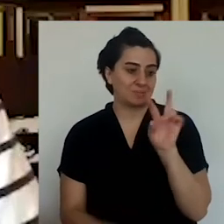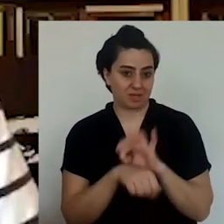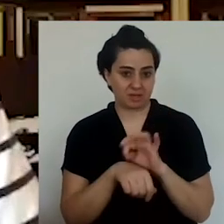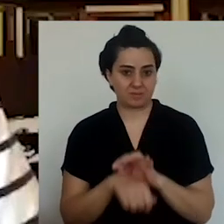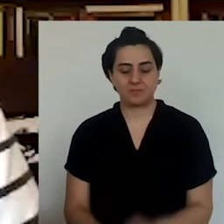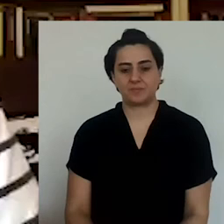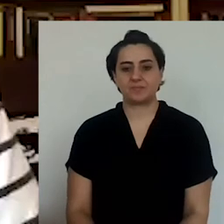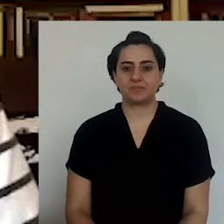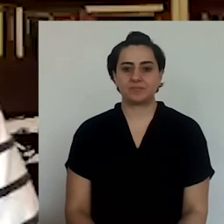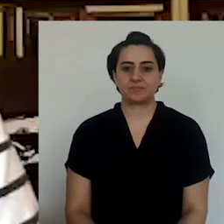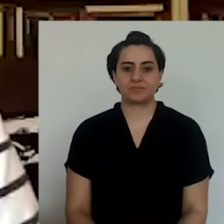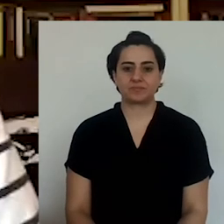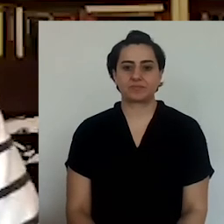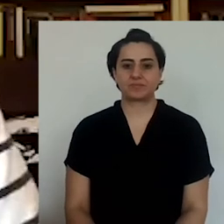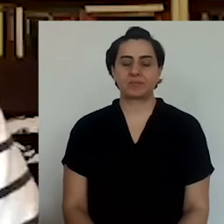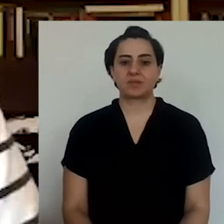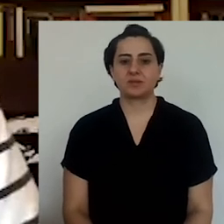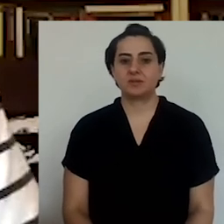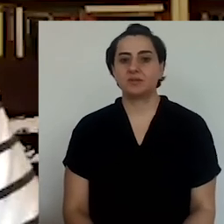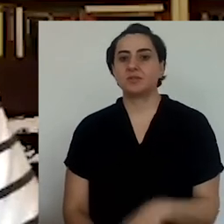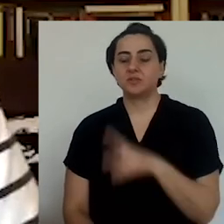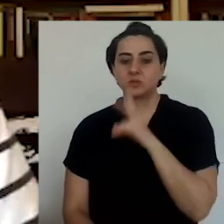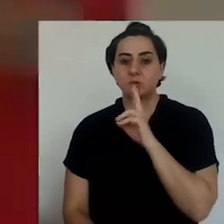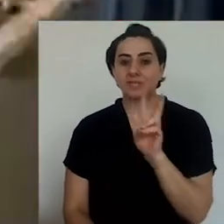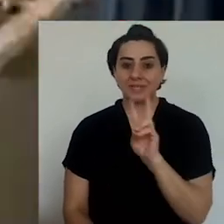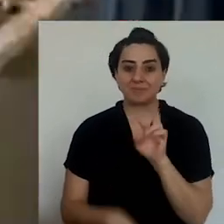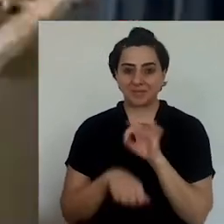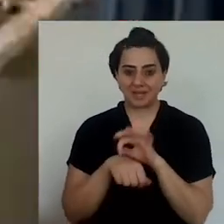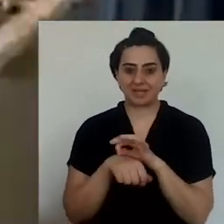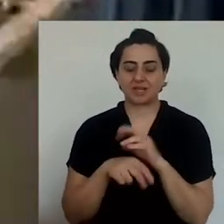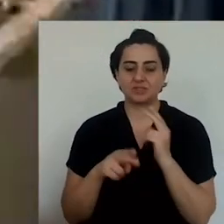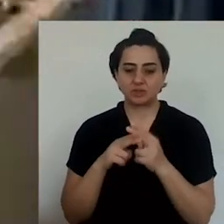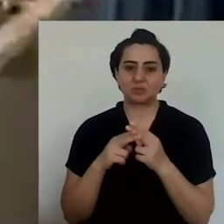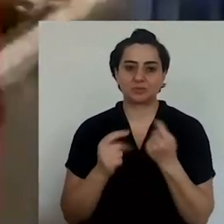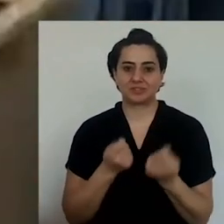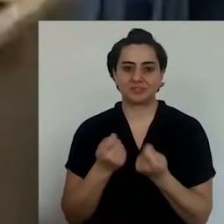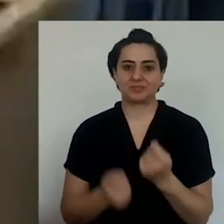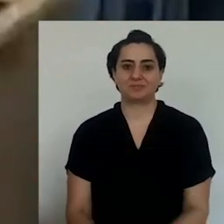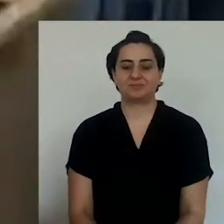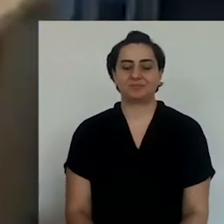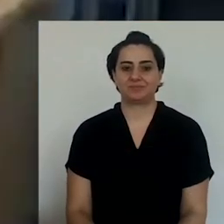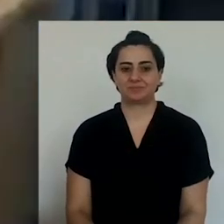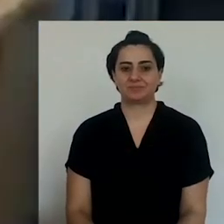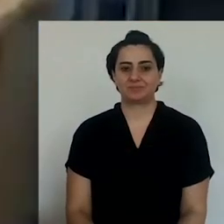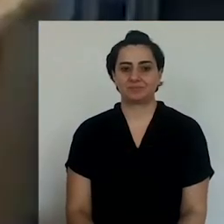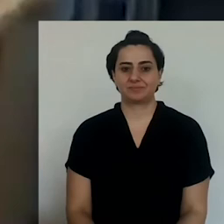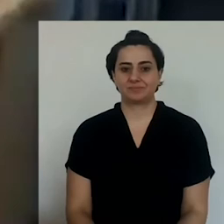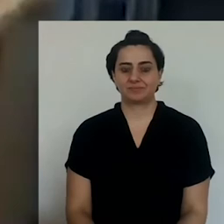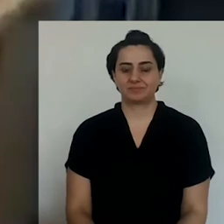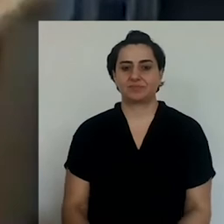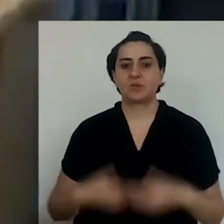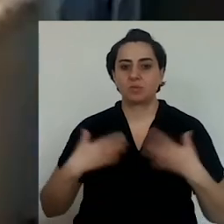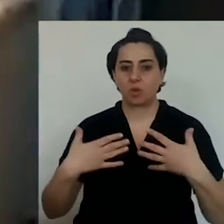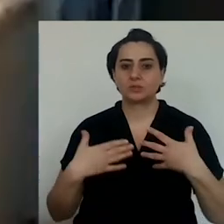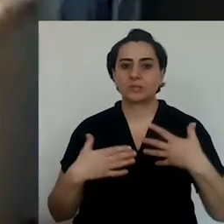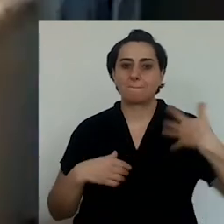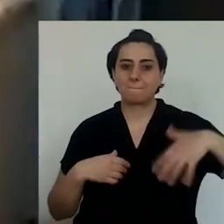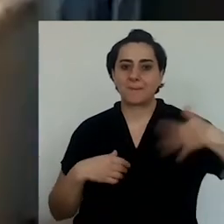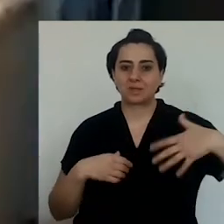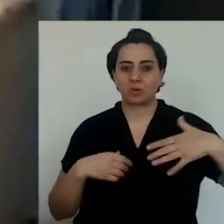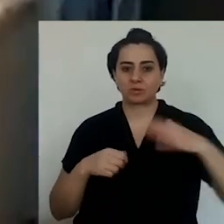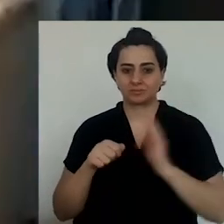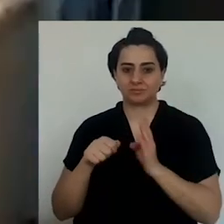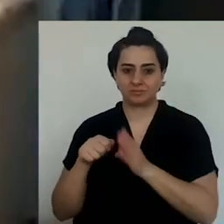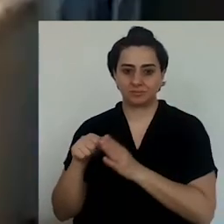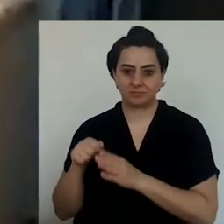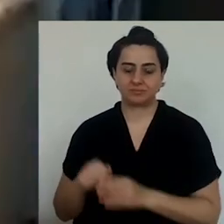We just have 20 minutes left. I will rush and make sure that we finish in 20 minutes.